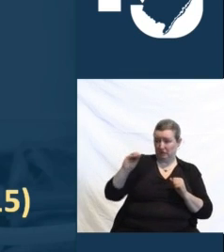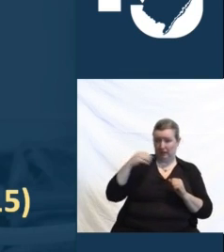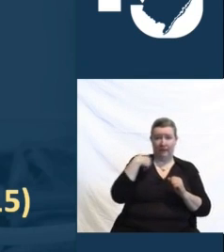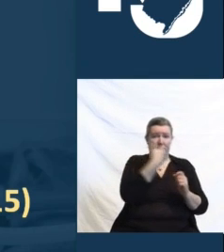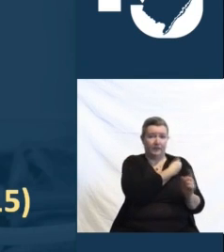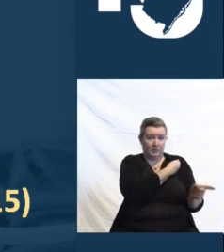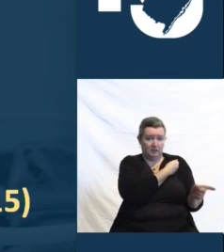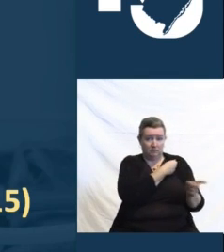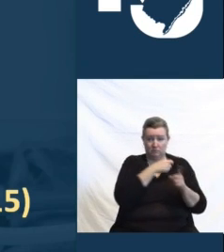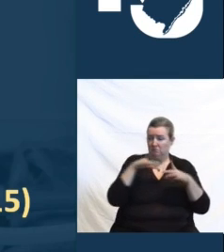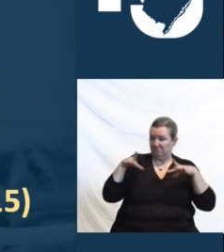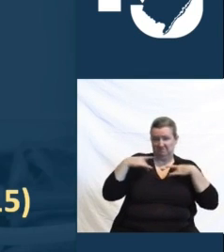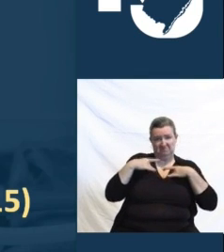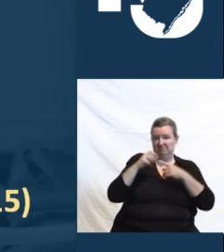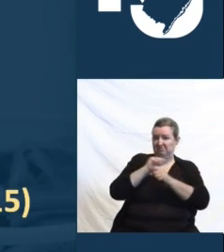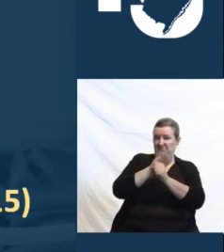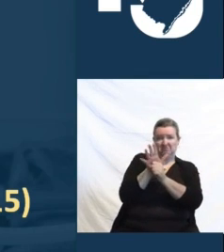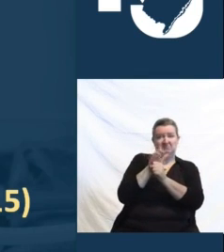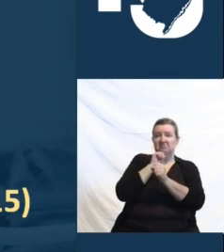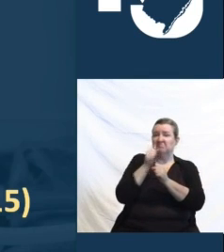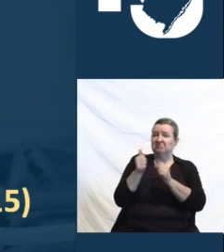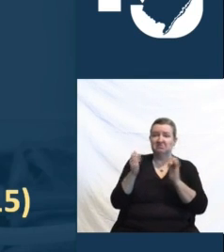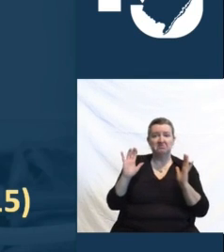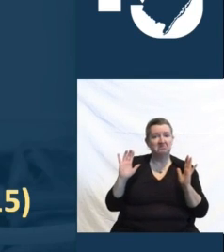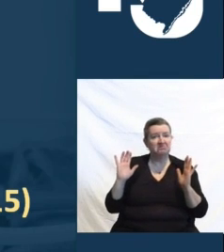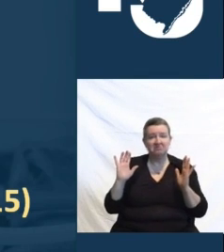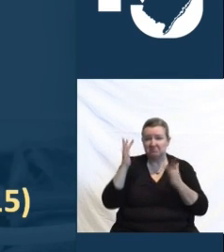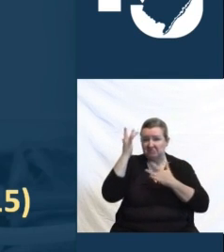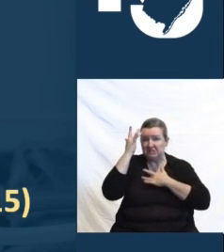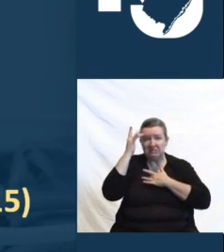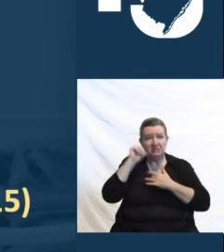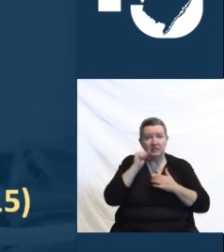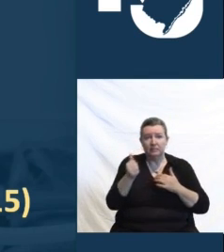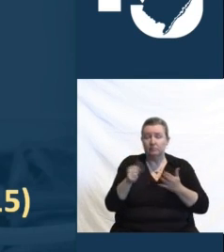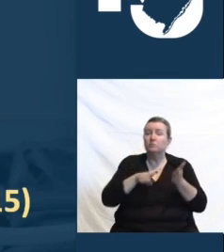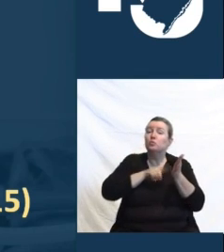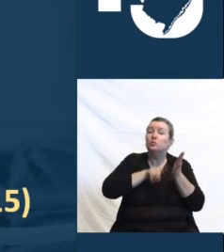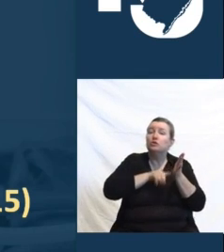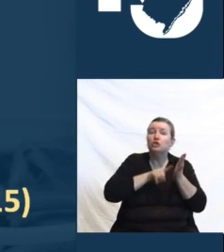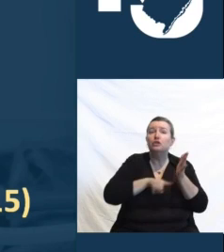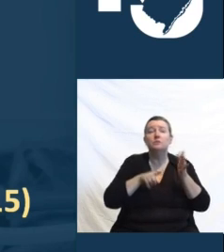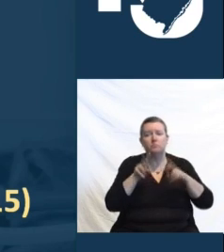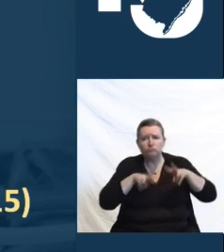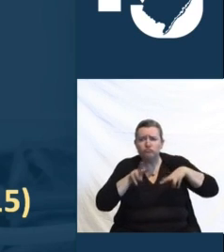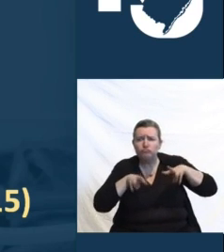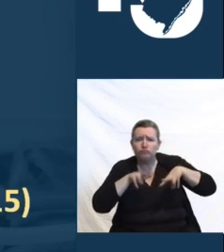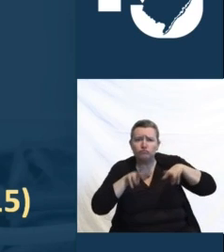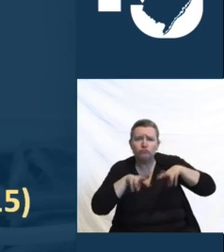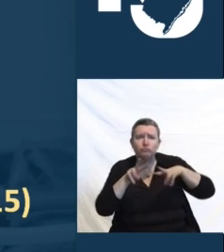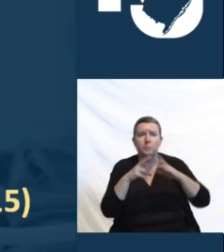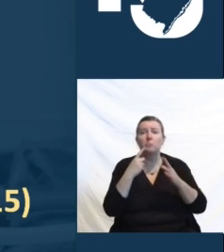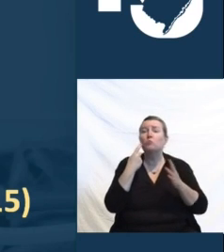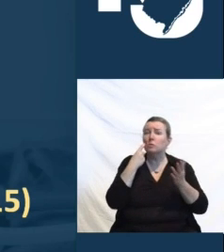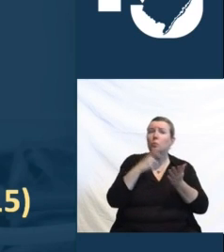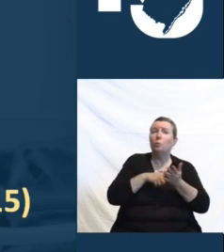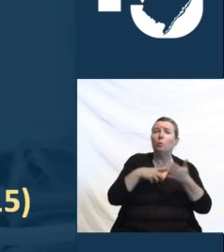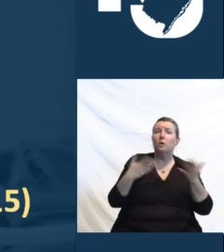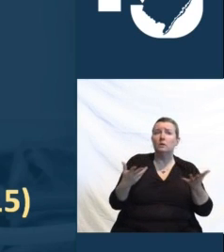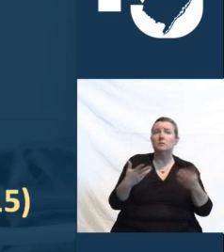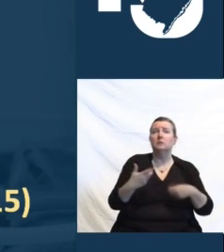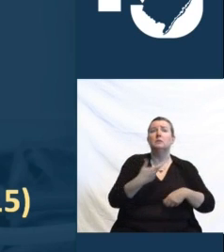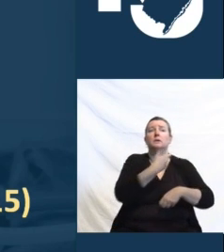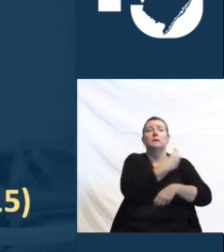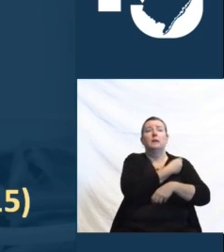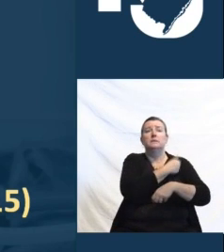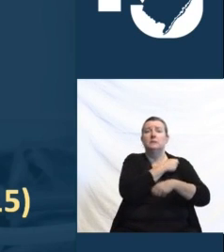But as we know from the ongoing research, the vaccines do begin to lose some effectiveness in some people over